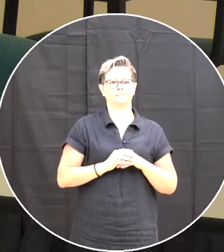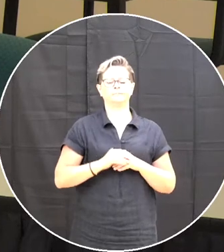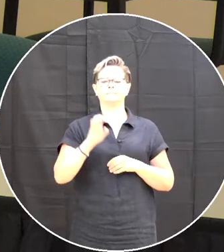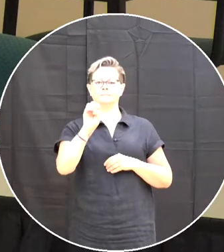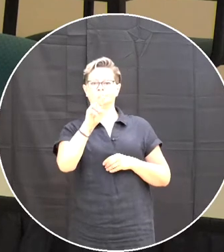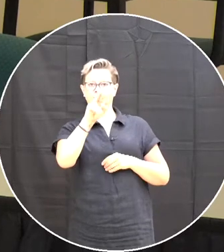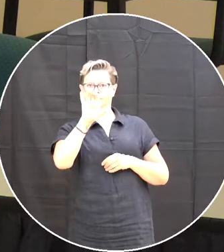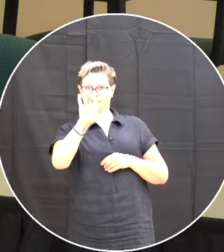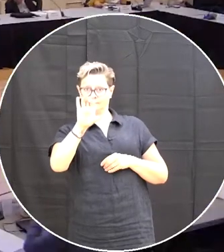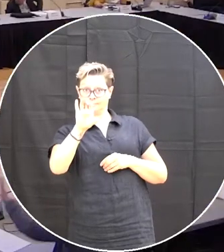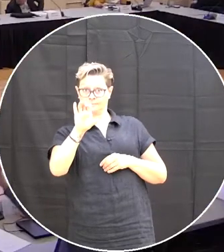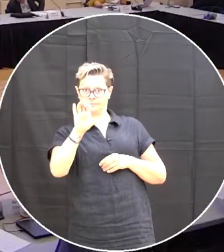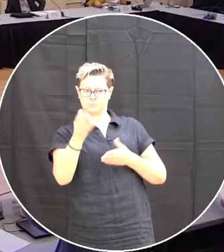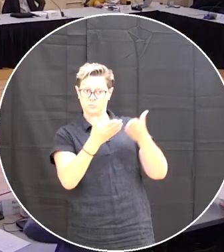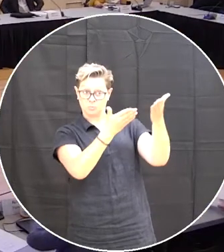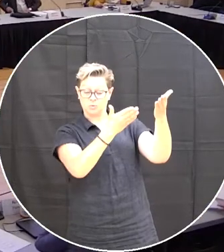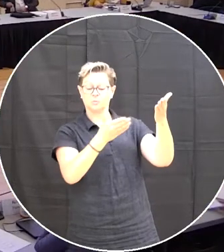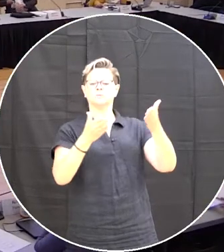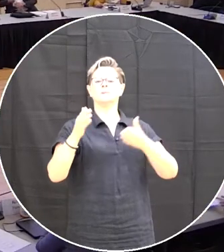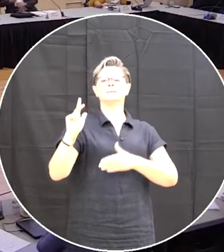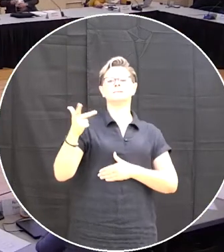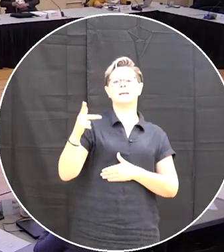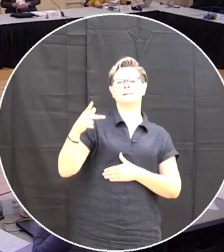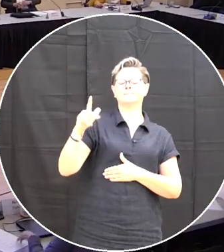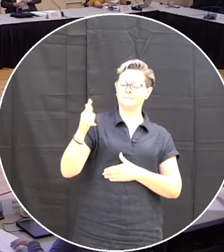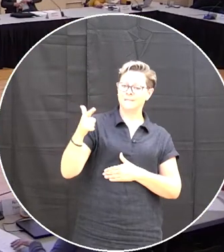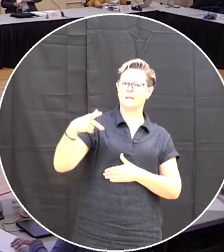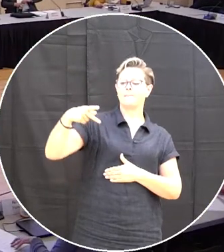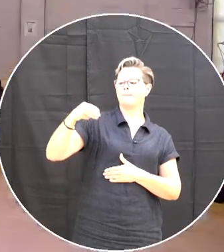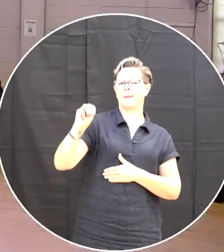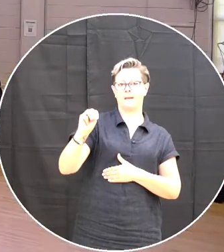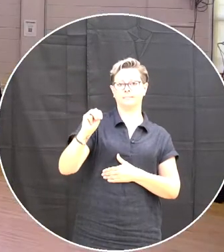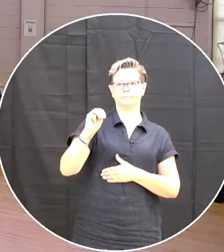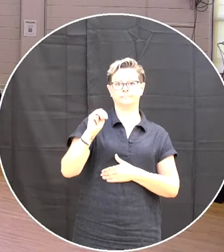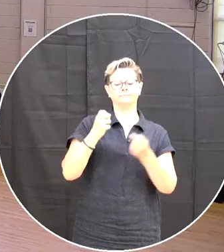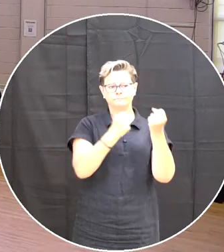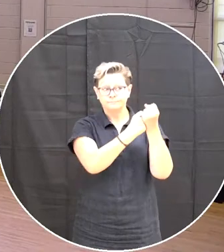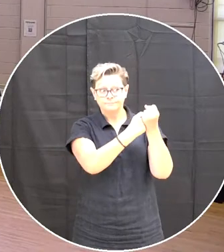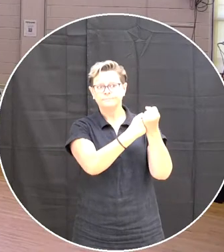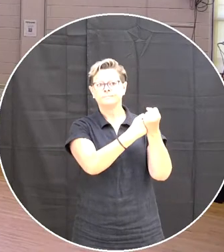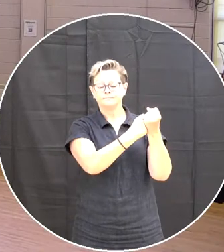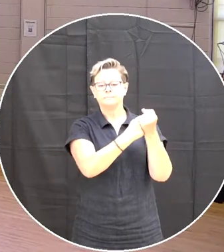eric seconded by pam all in favor those against